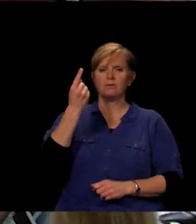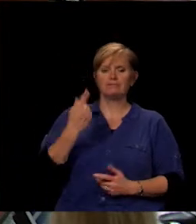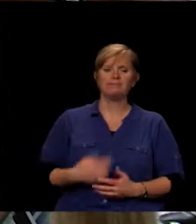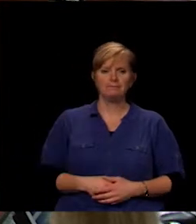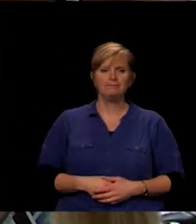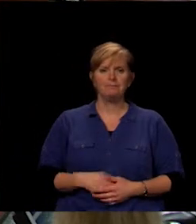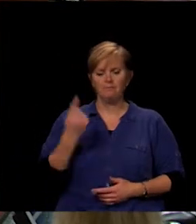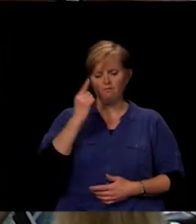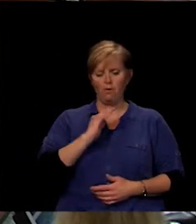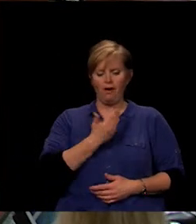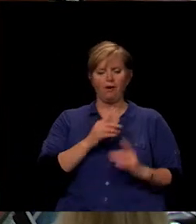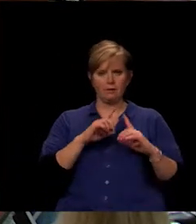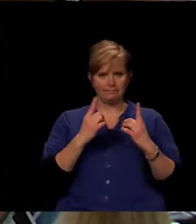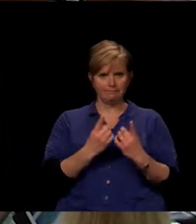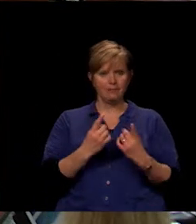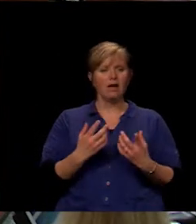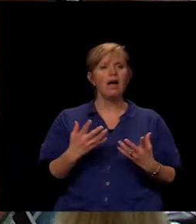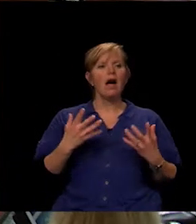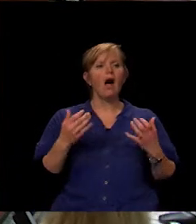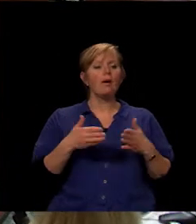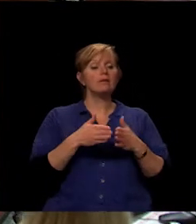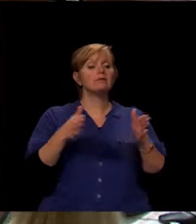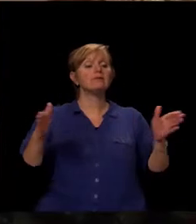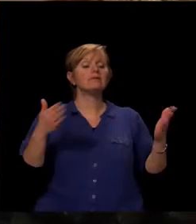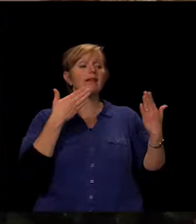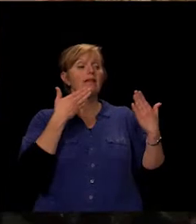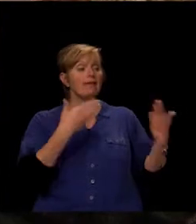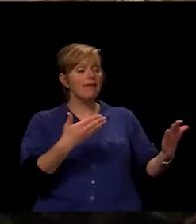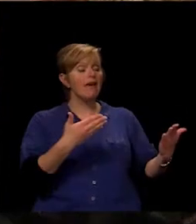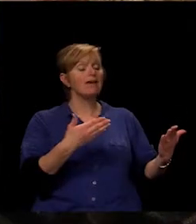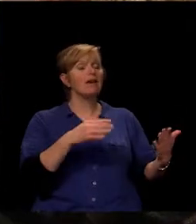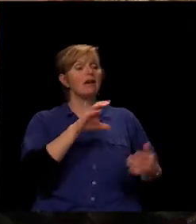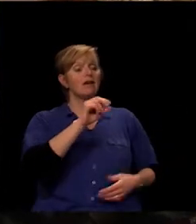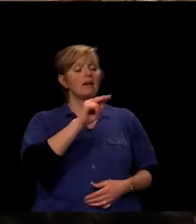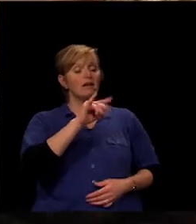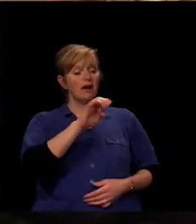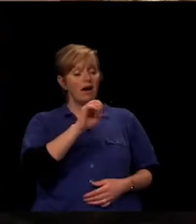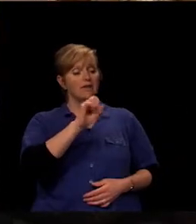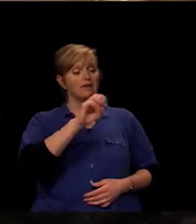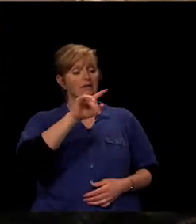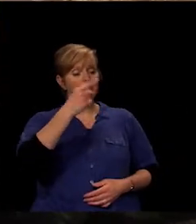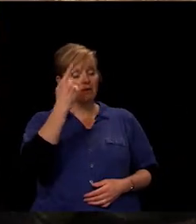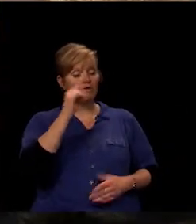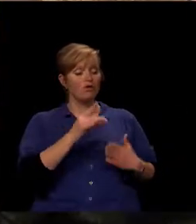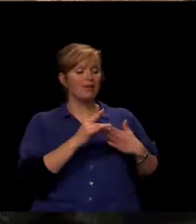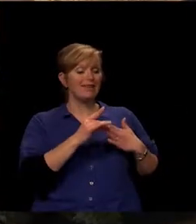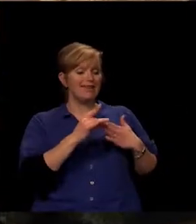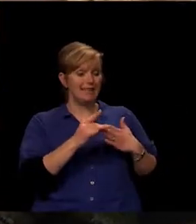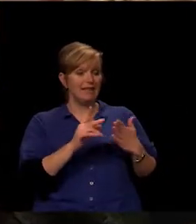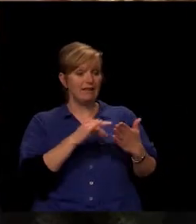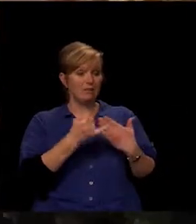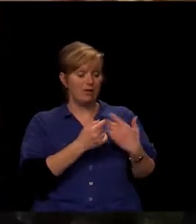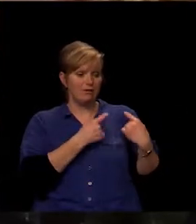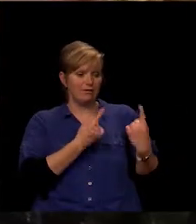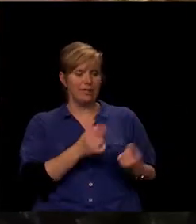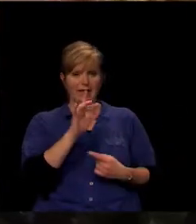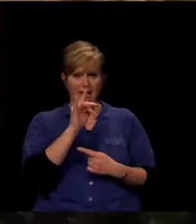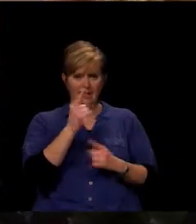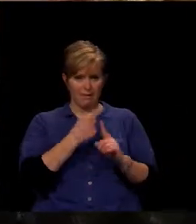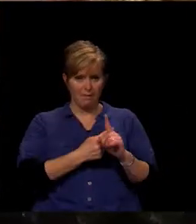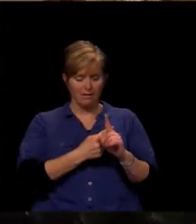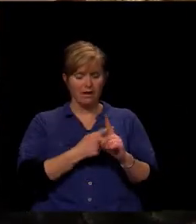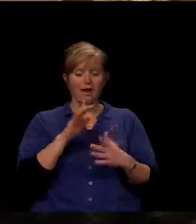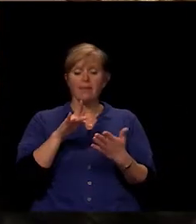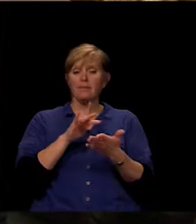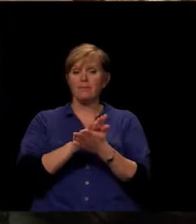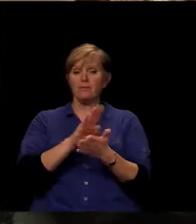I wanted to publicly thank Connie Smith for leading us through this project in the last 18 months. Our middle school principals have